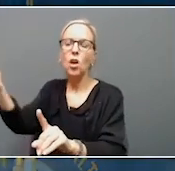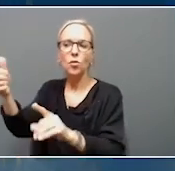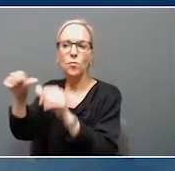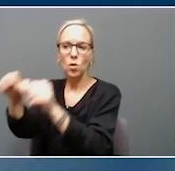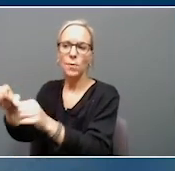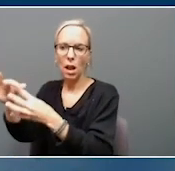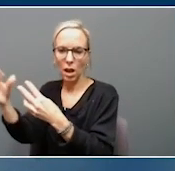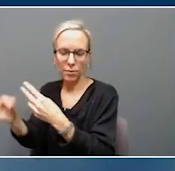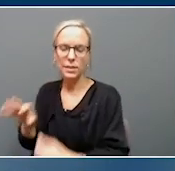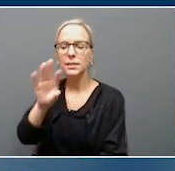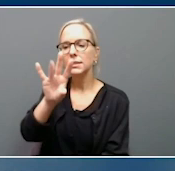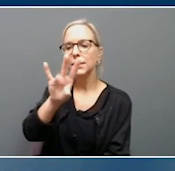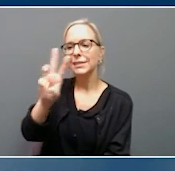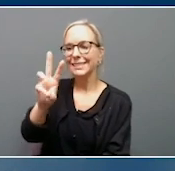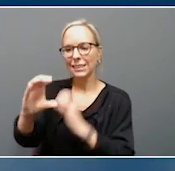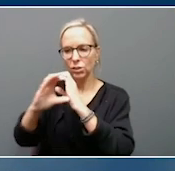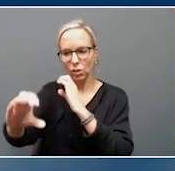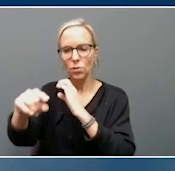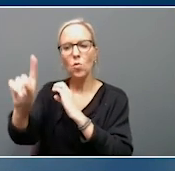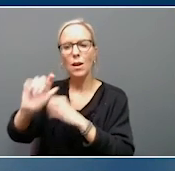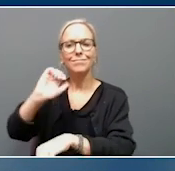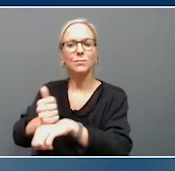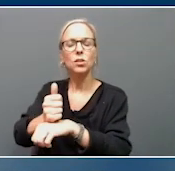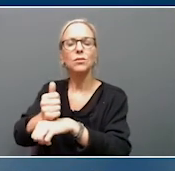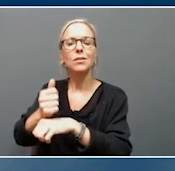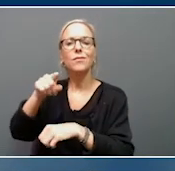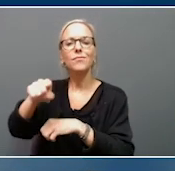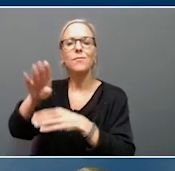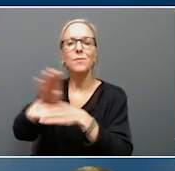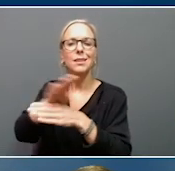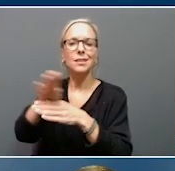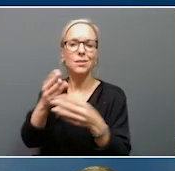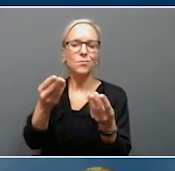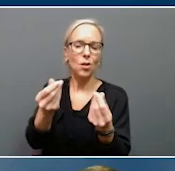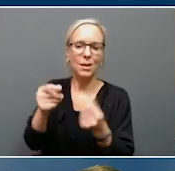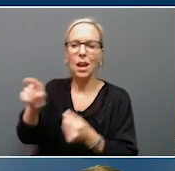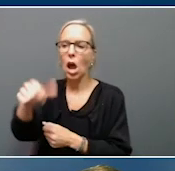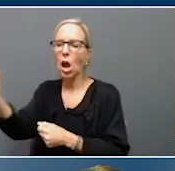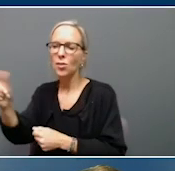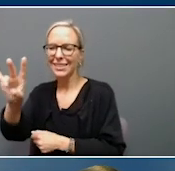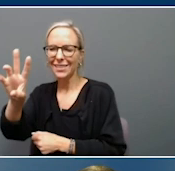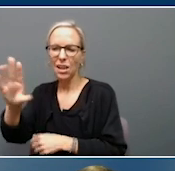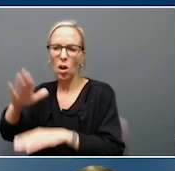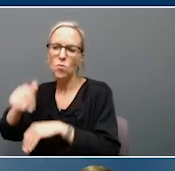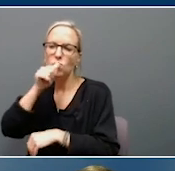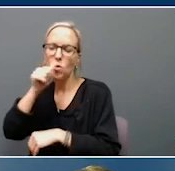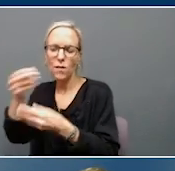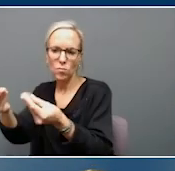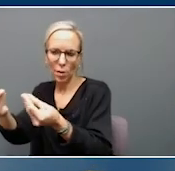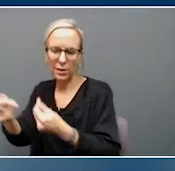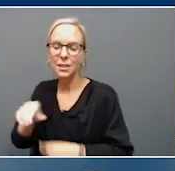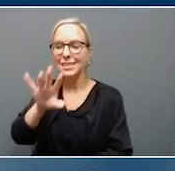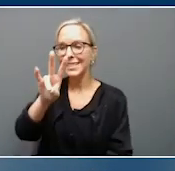trailers are at commercial locations, while seven are on private property. 302 families have now been able to